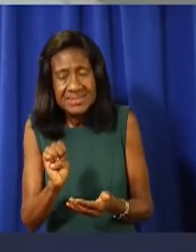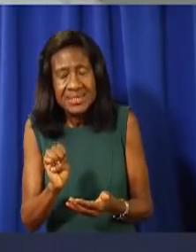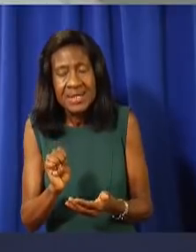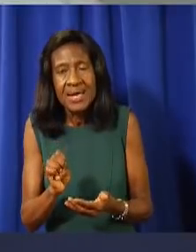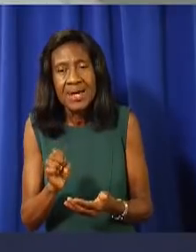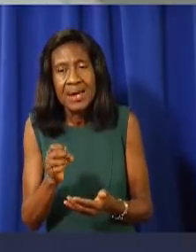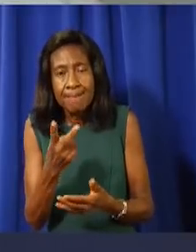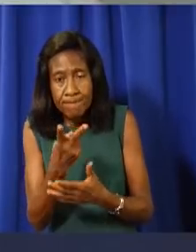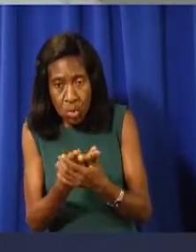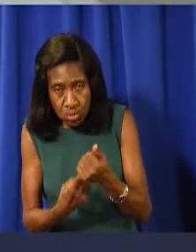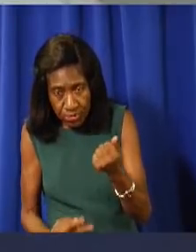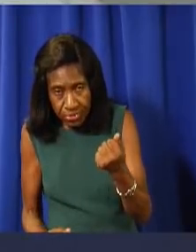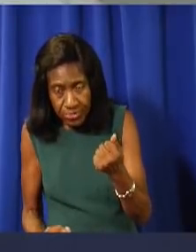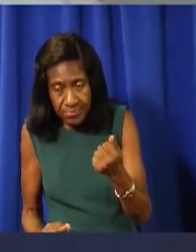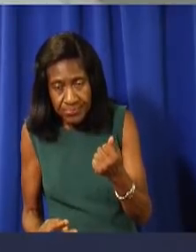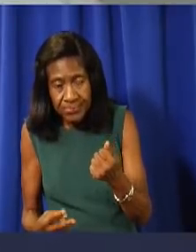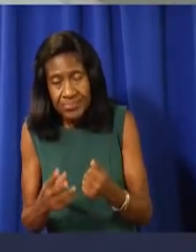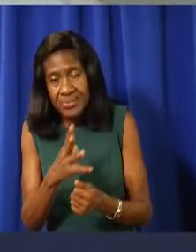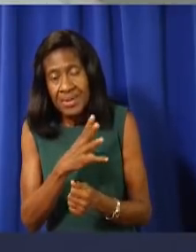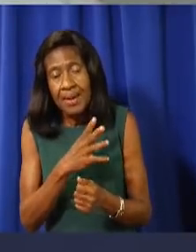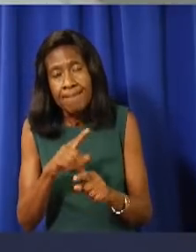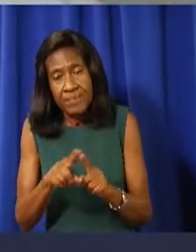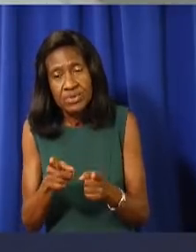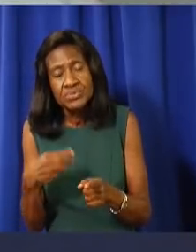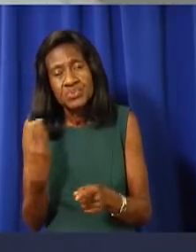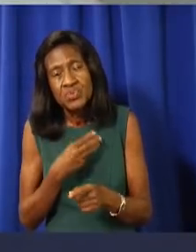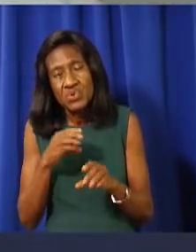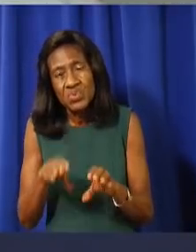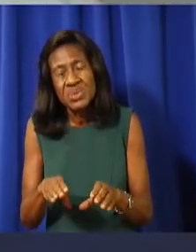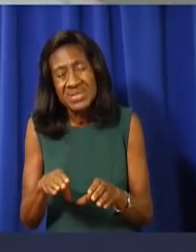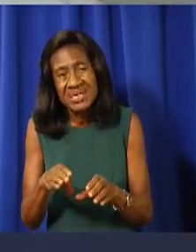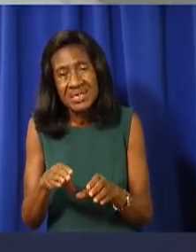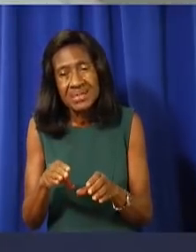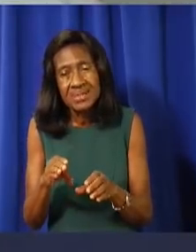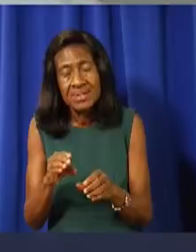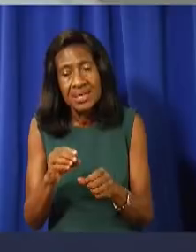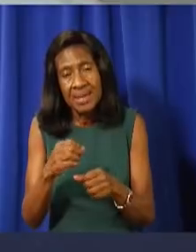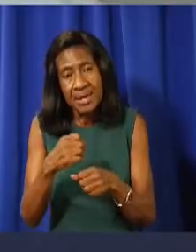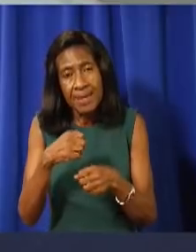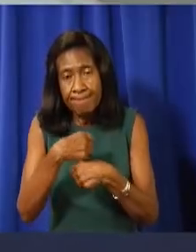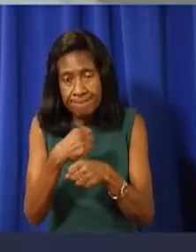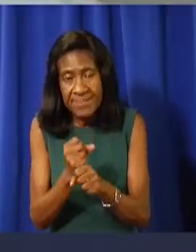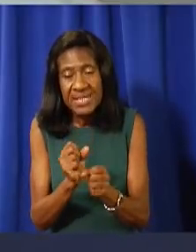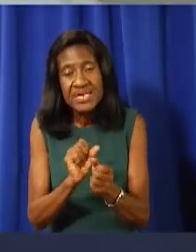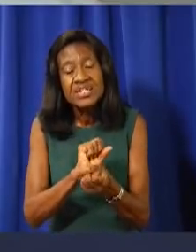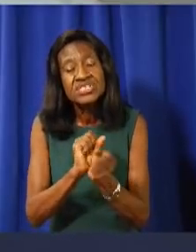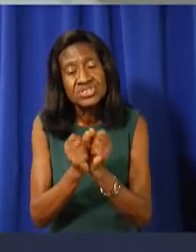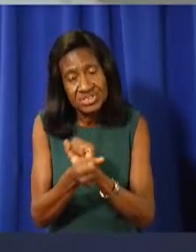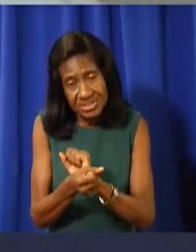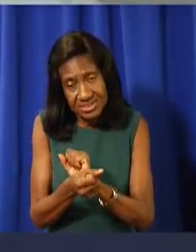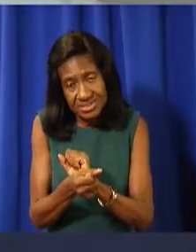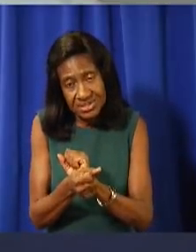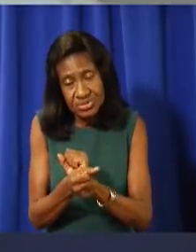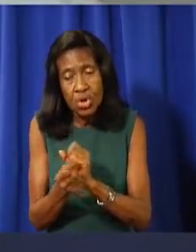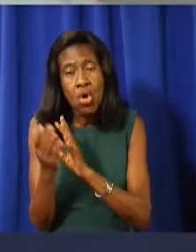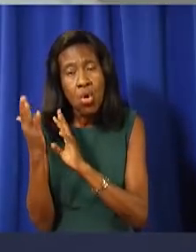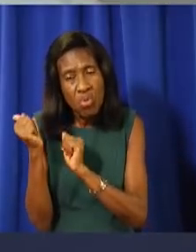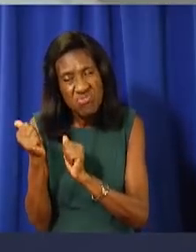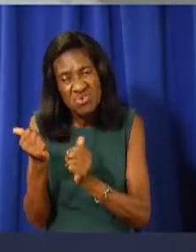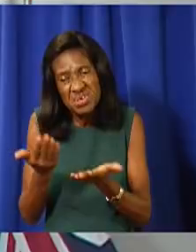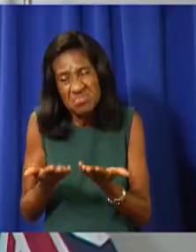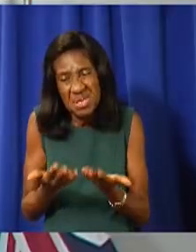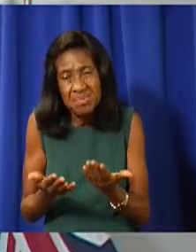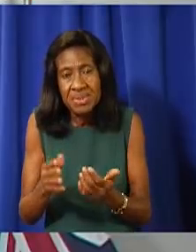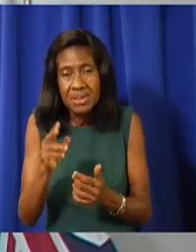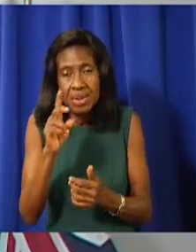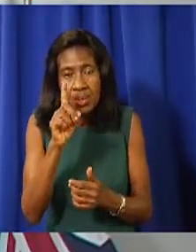Program Board and make adjustments. So, hopefully we can have better answers by my next week or two weeks from now. Thank you very much, Janelle.